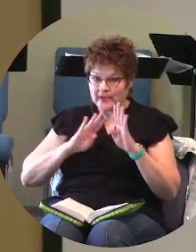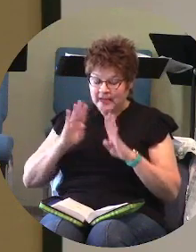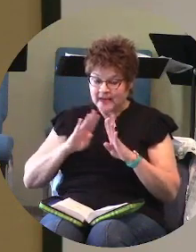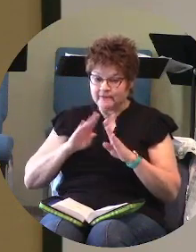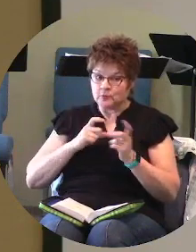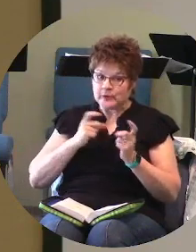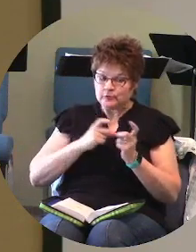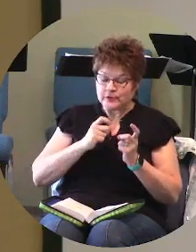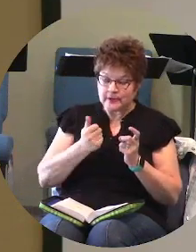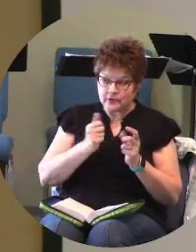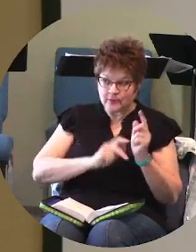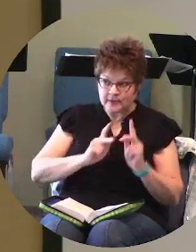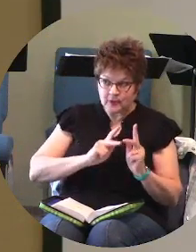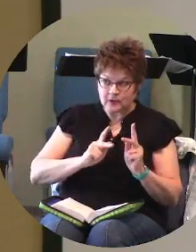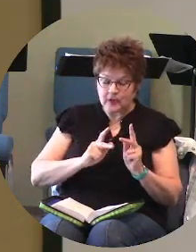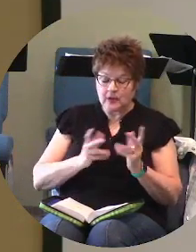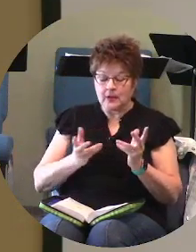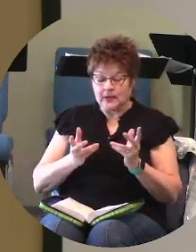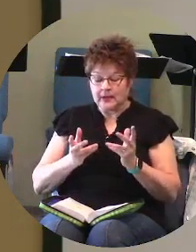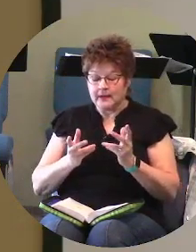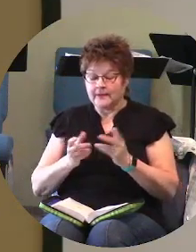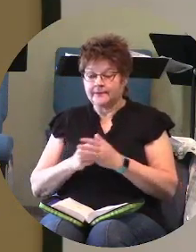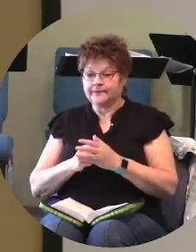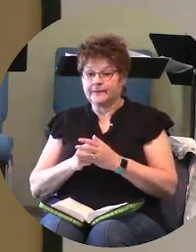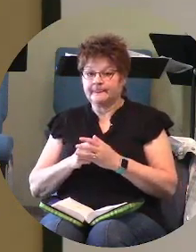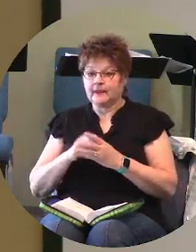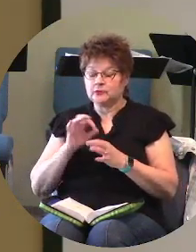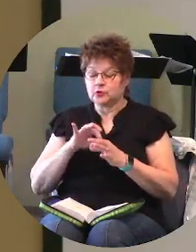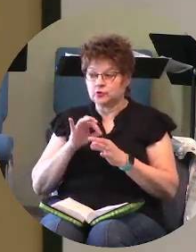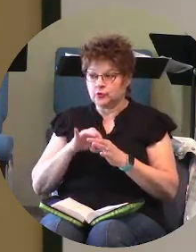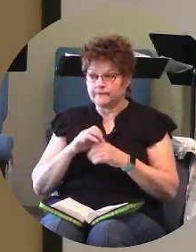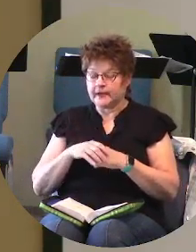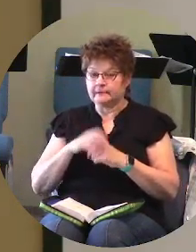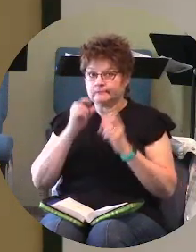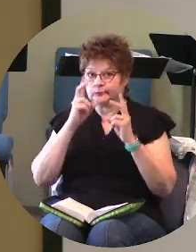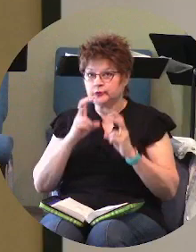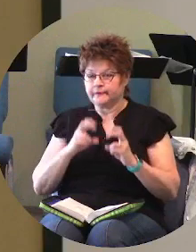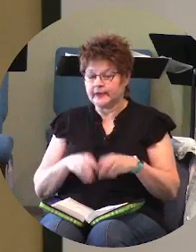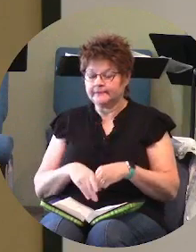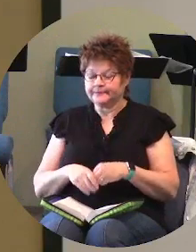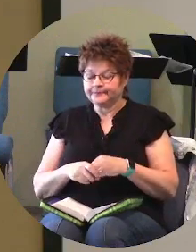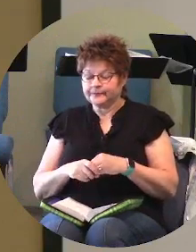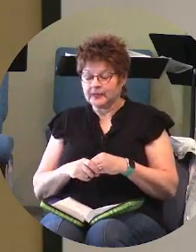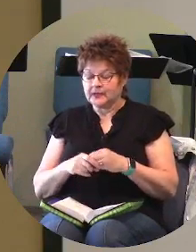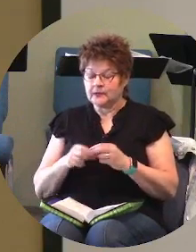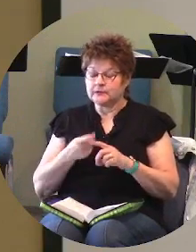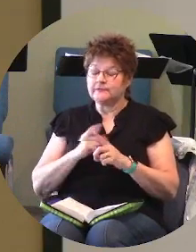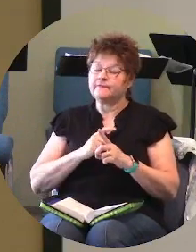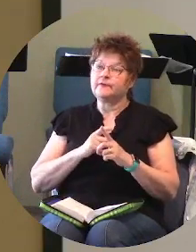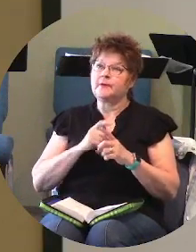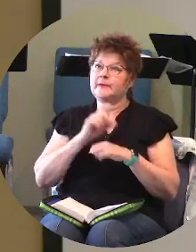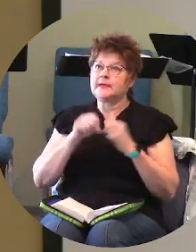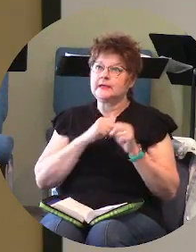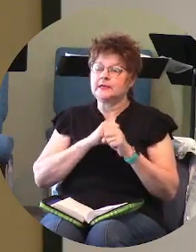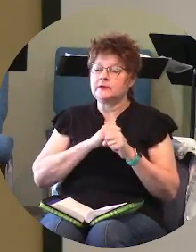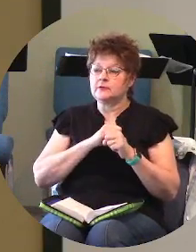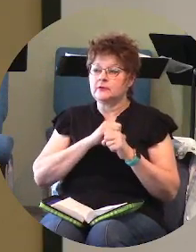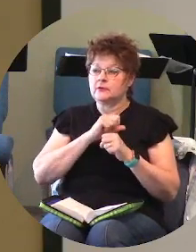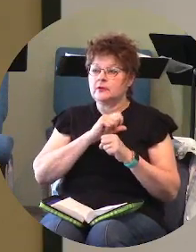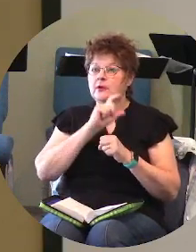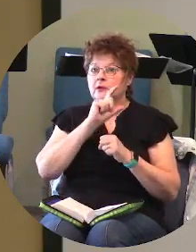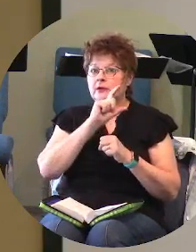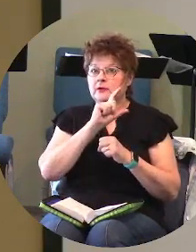other people there was a survey taken and it was it was taken from 2018 to 2000 the end of